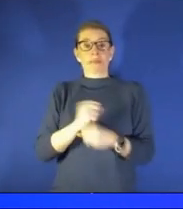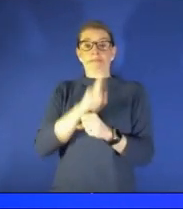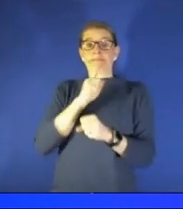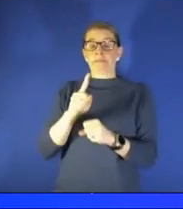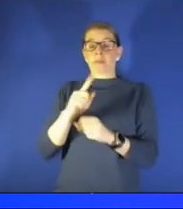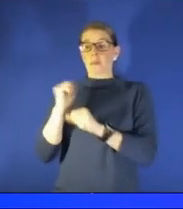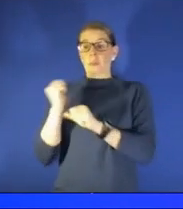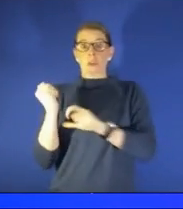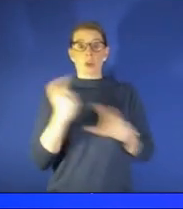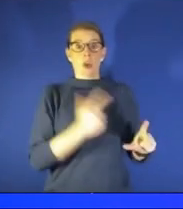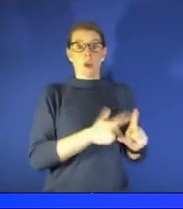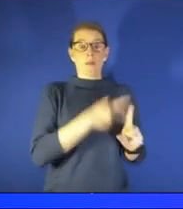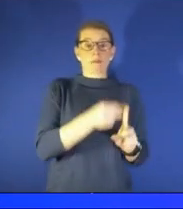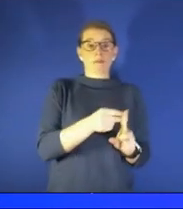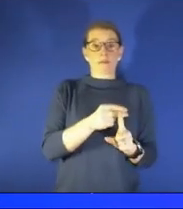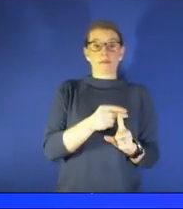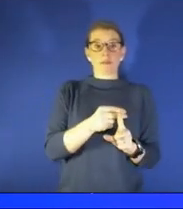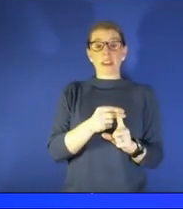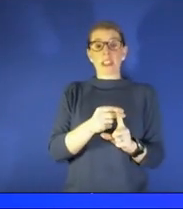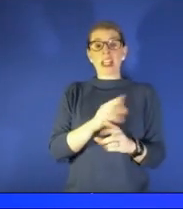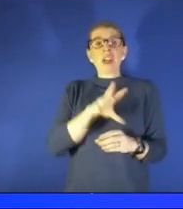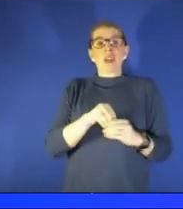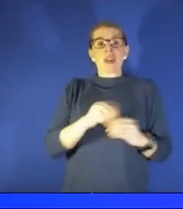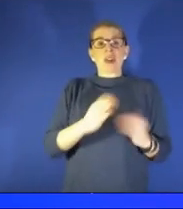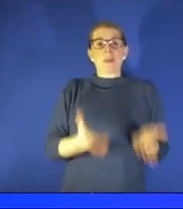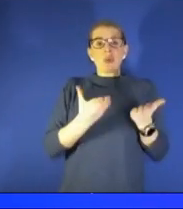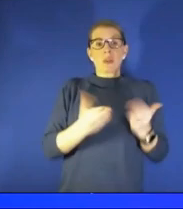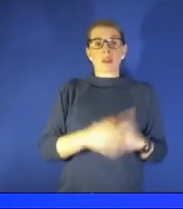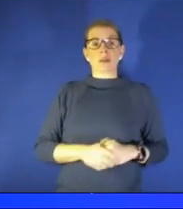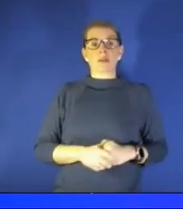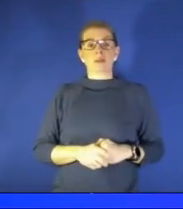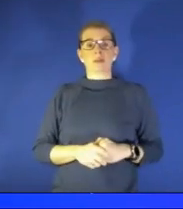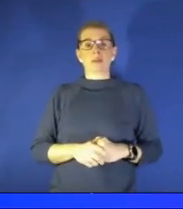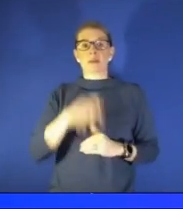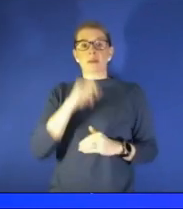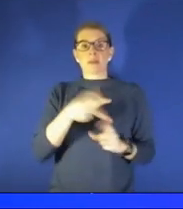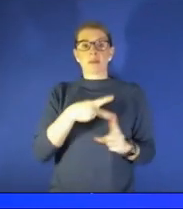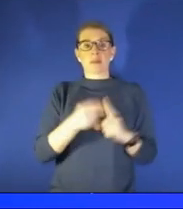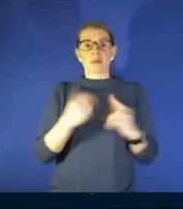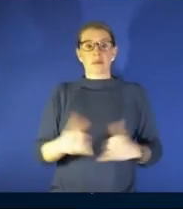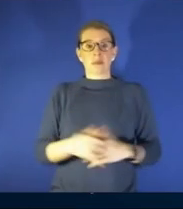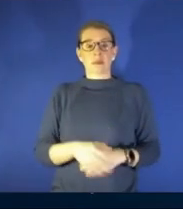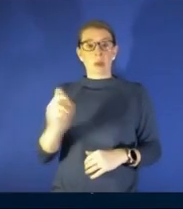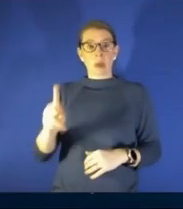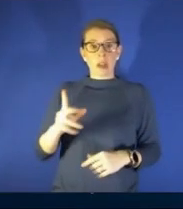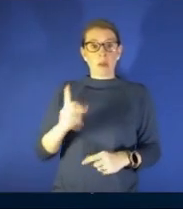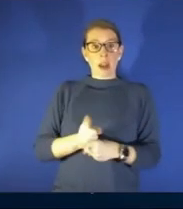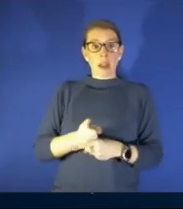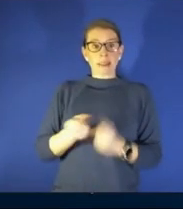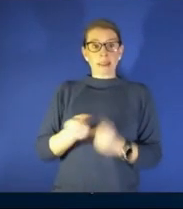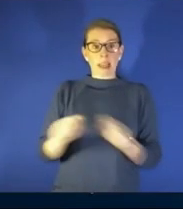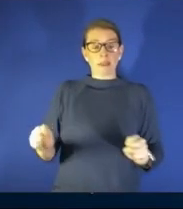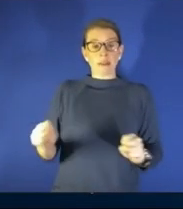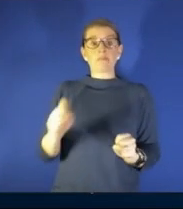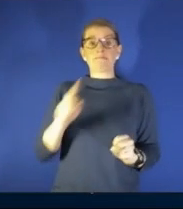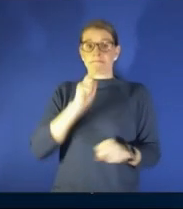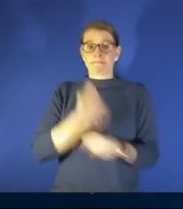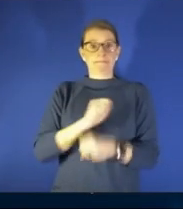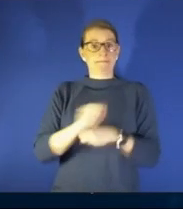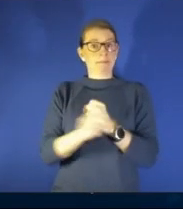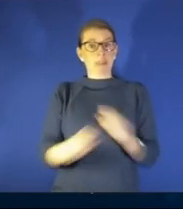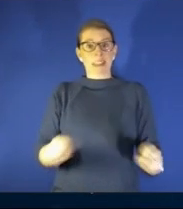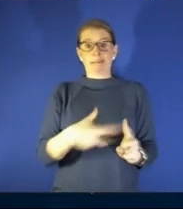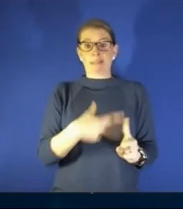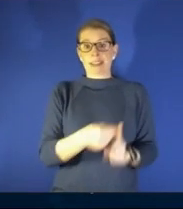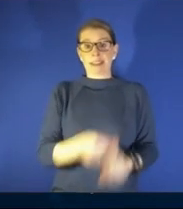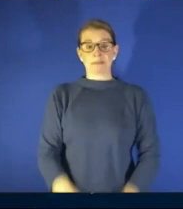including boosted that is unvaccinated at this point but it's okay right it's safe it is safe it's a very safe vaccine yeah all right